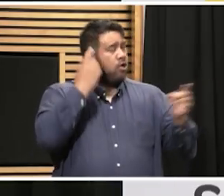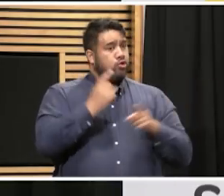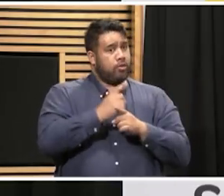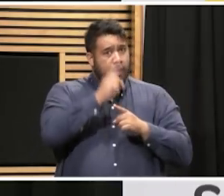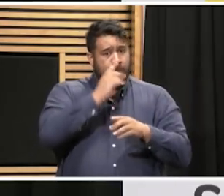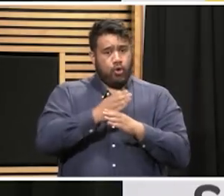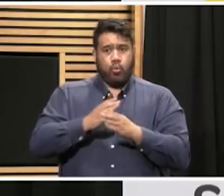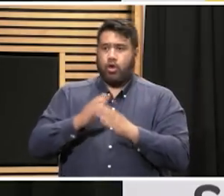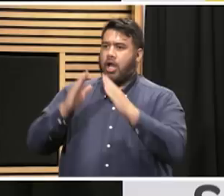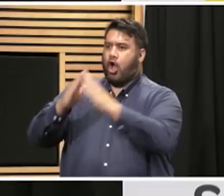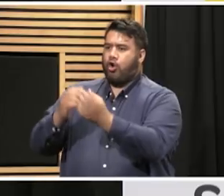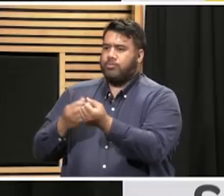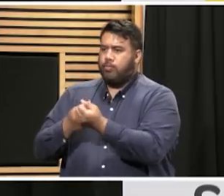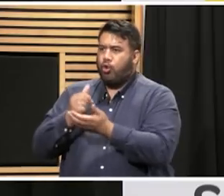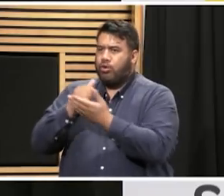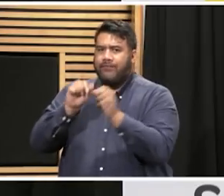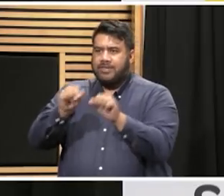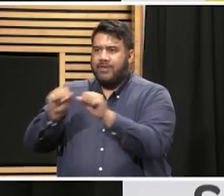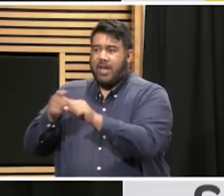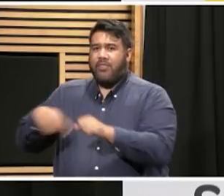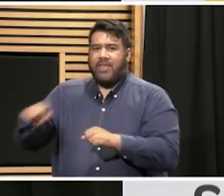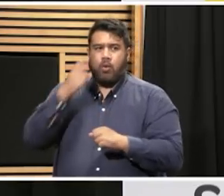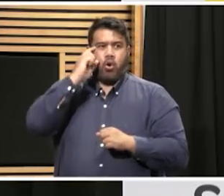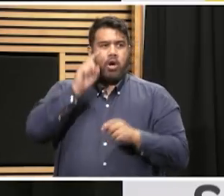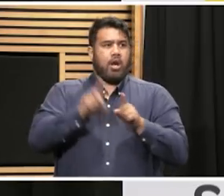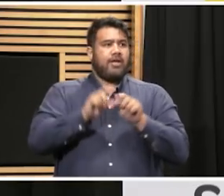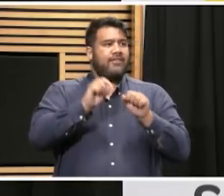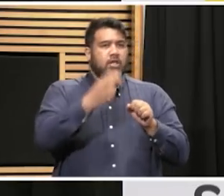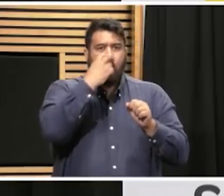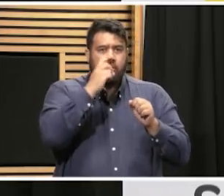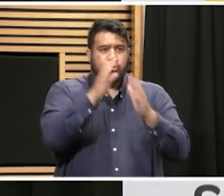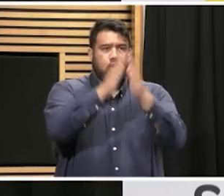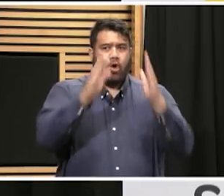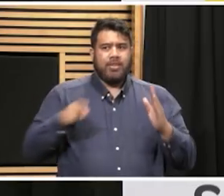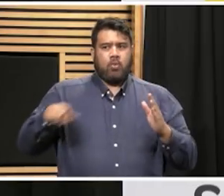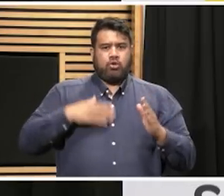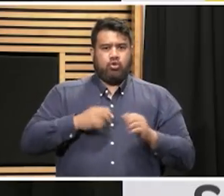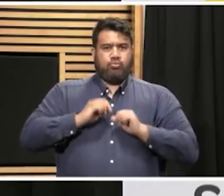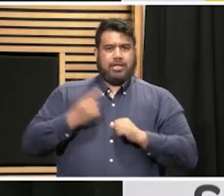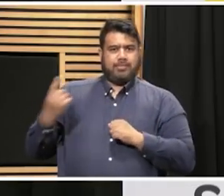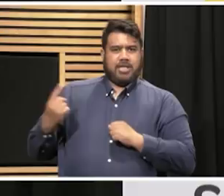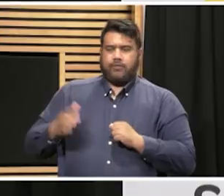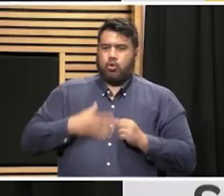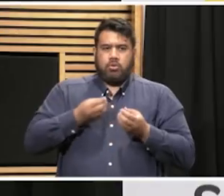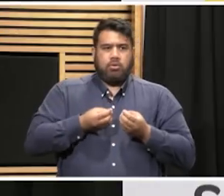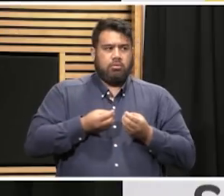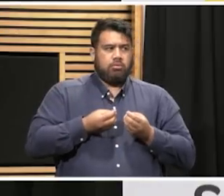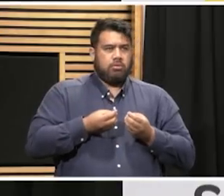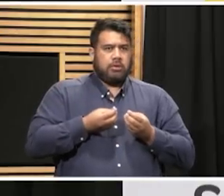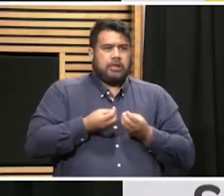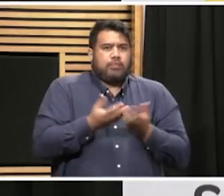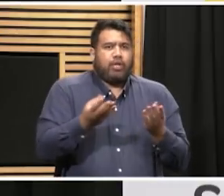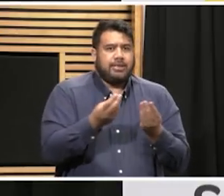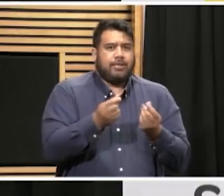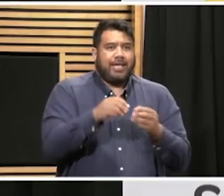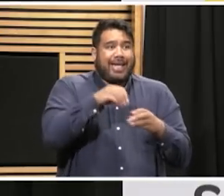you provide them masks? Because they're really worried that they're heading into a lot of elderly people's homes and the risk of transmissions if